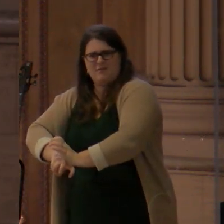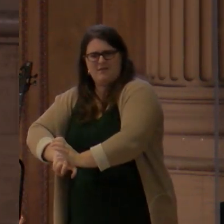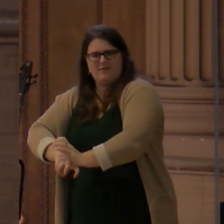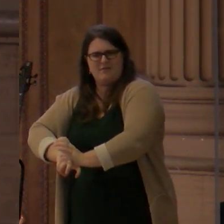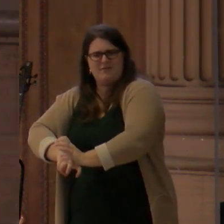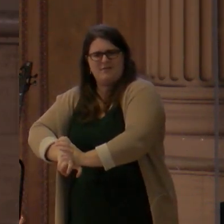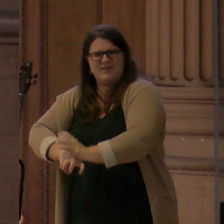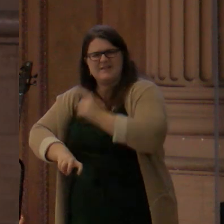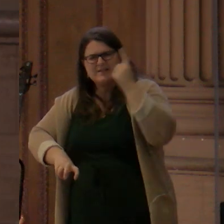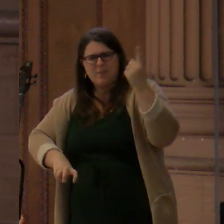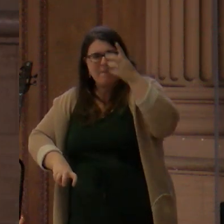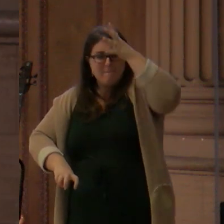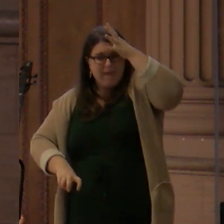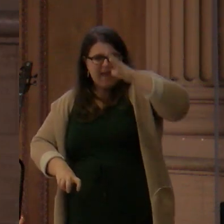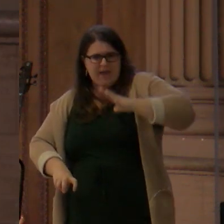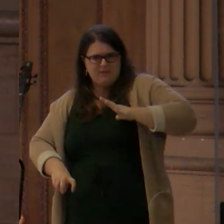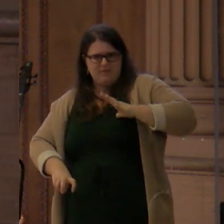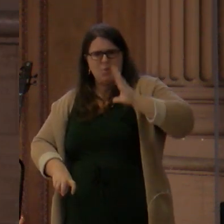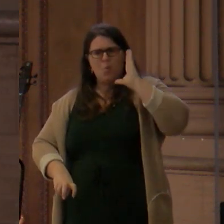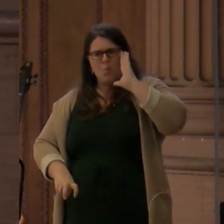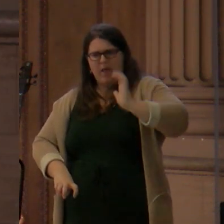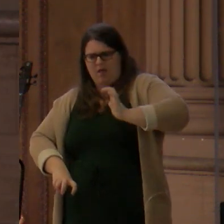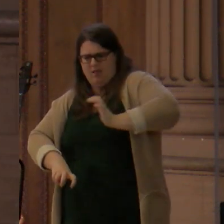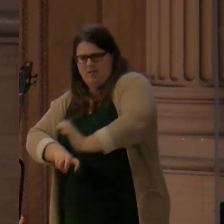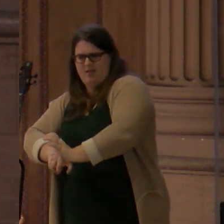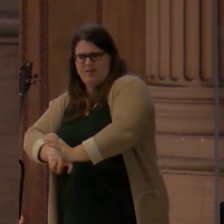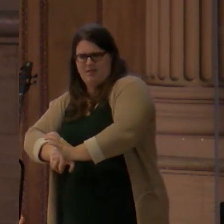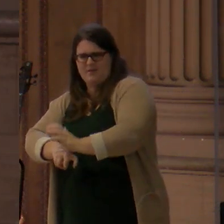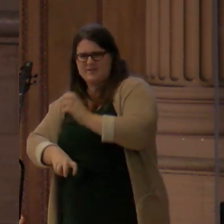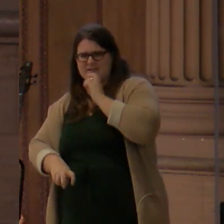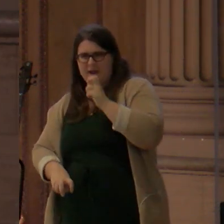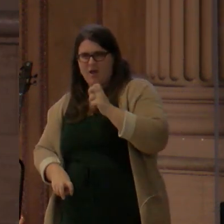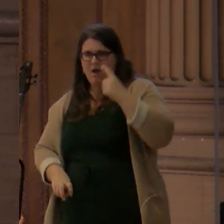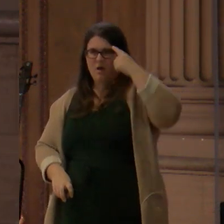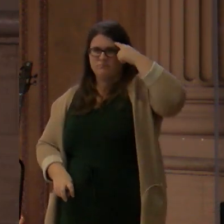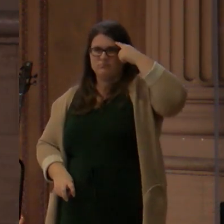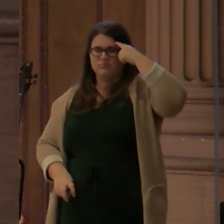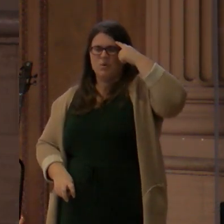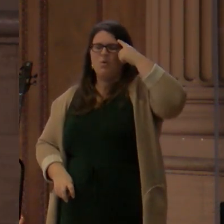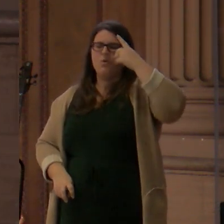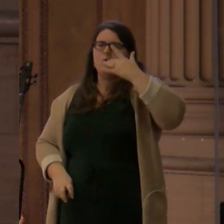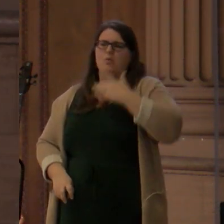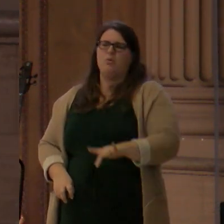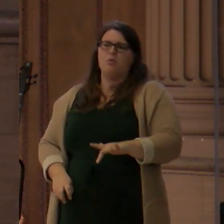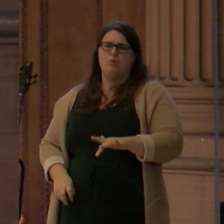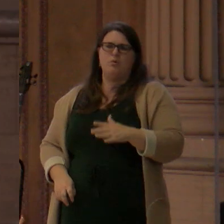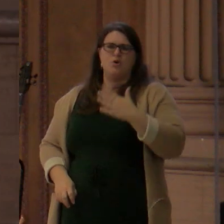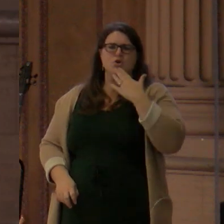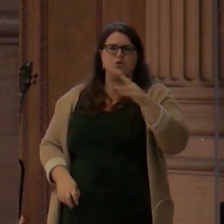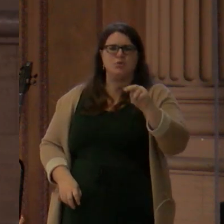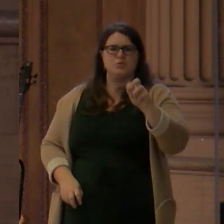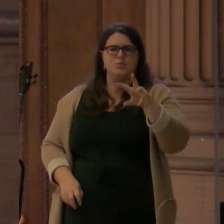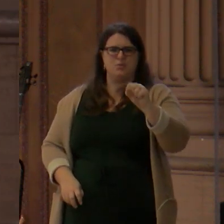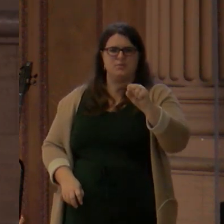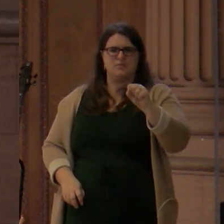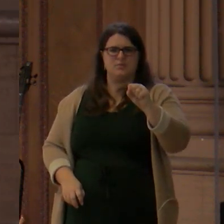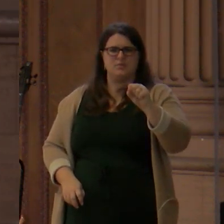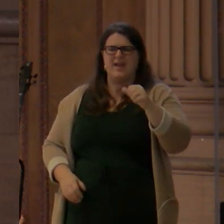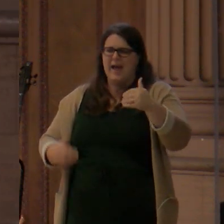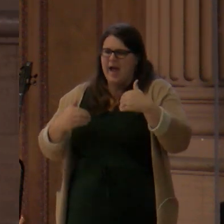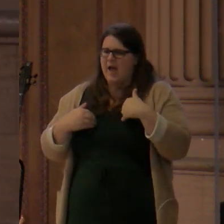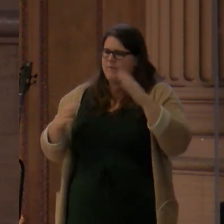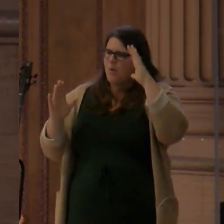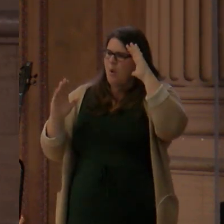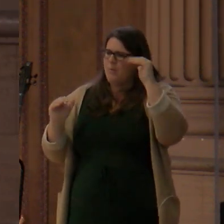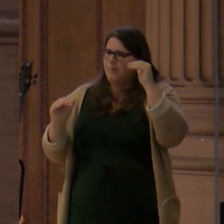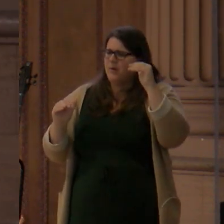brought chaos to my creation. So this is a very, very, very important verse just in the